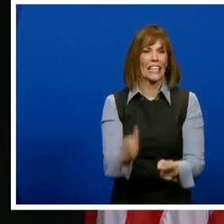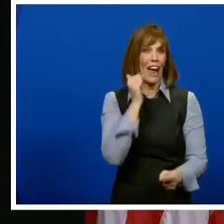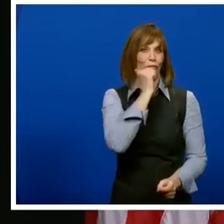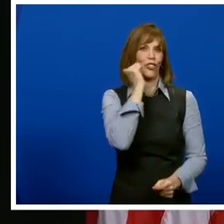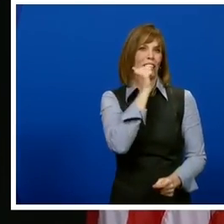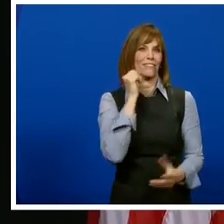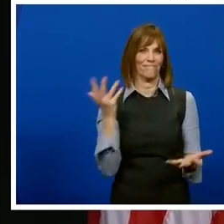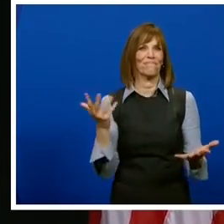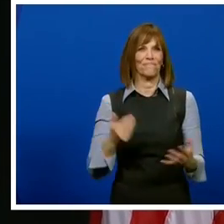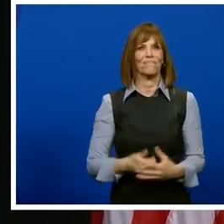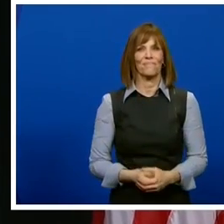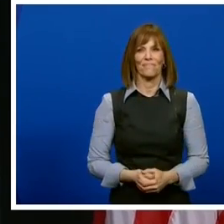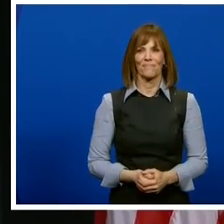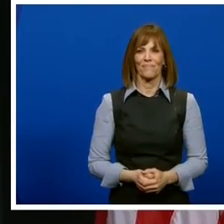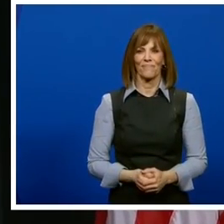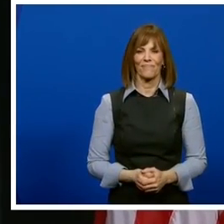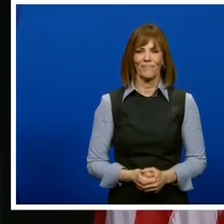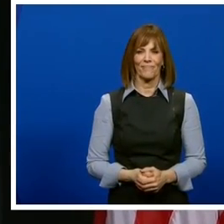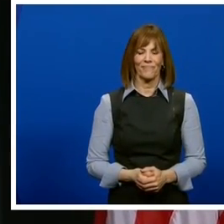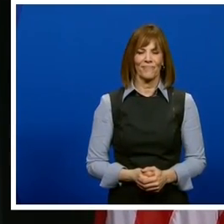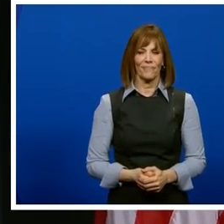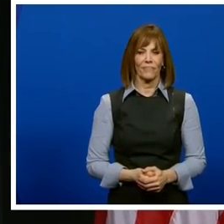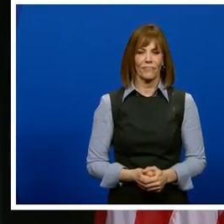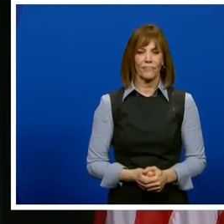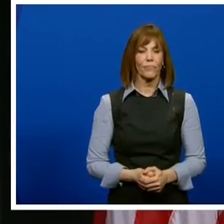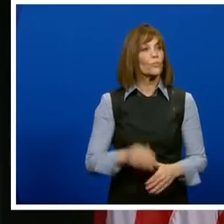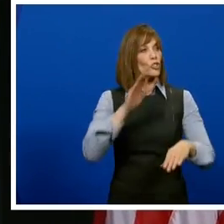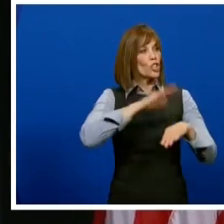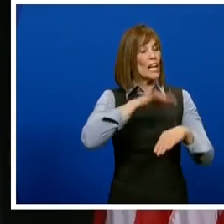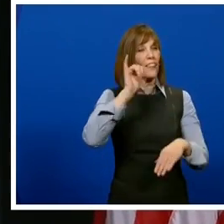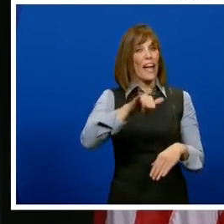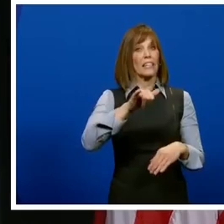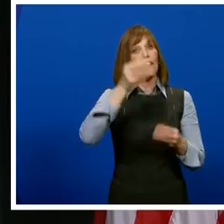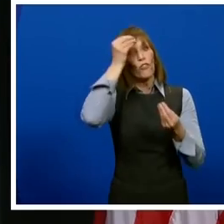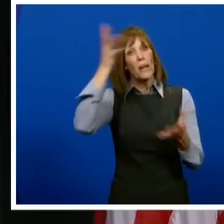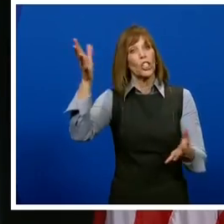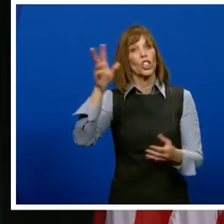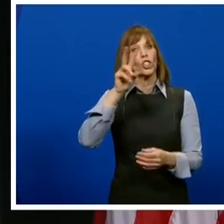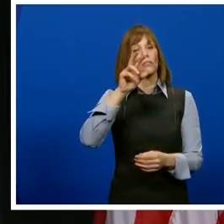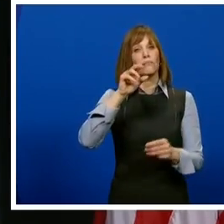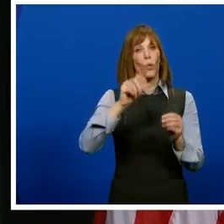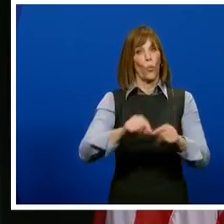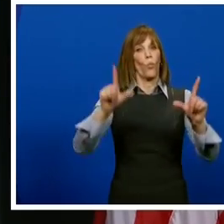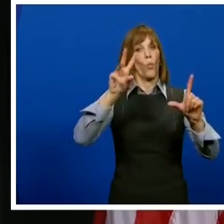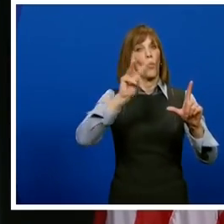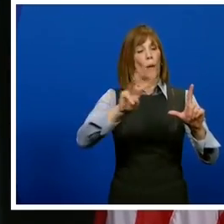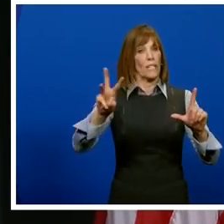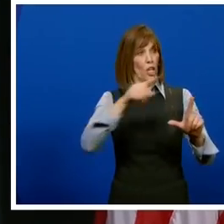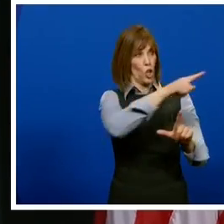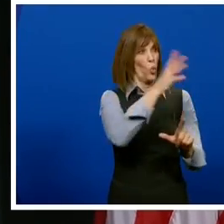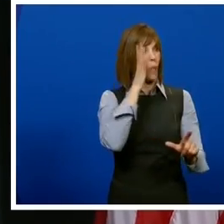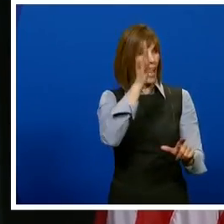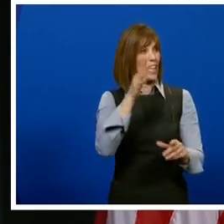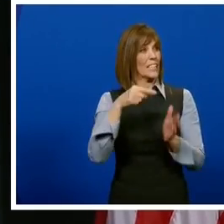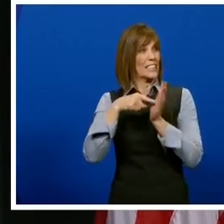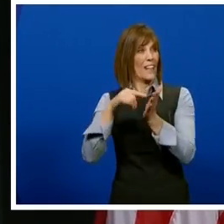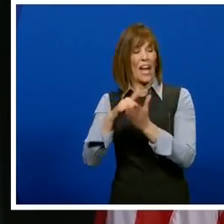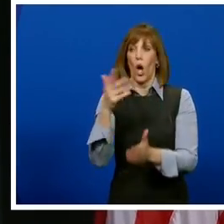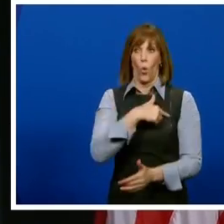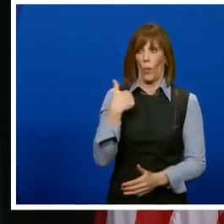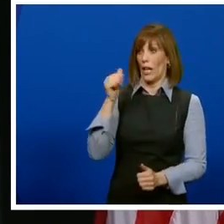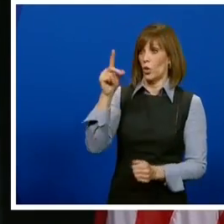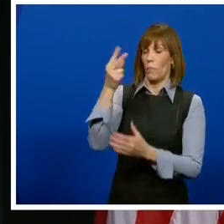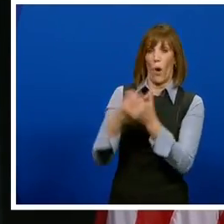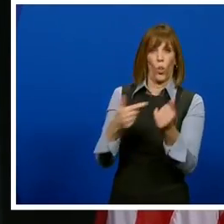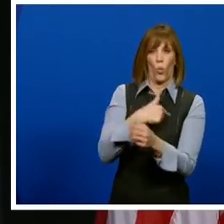Governor, just to clarify on the mass vaccination sites, will the state be leading any efforts to set those up or are you leaving it to local? We can do both.